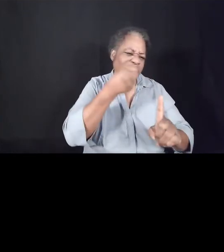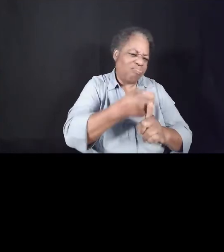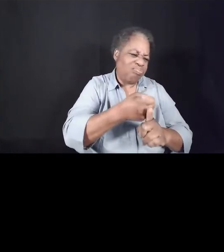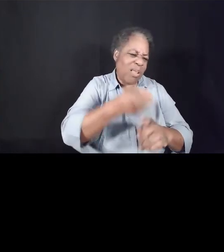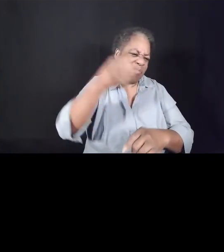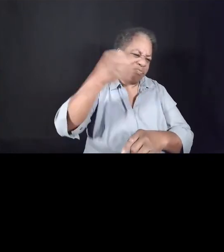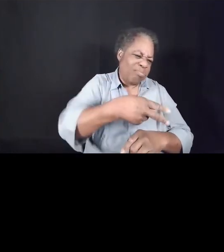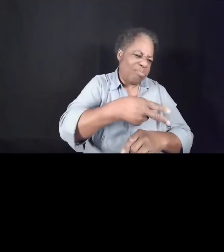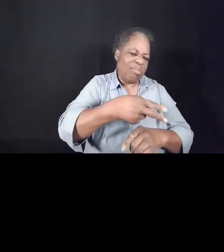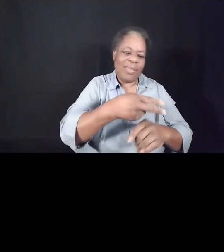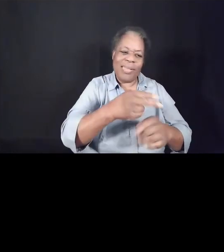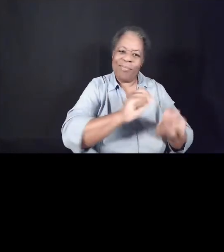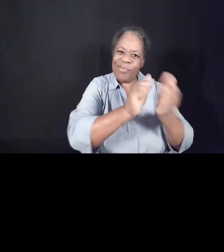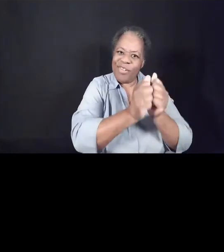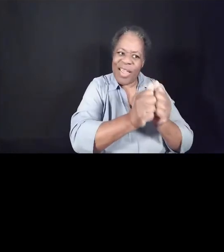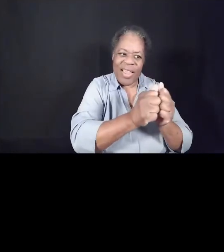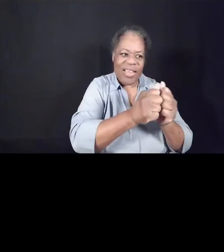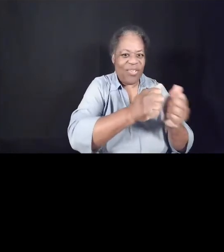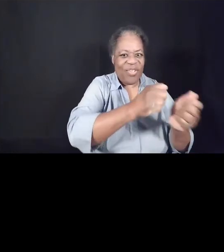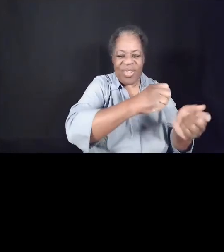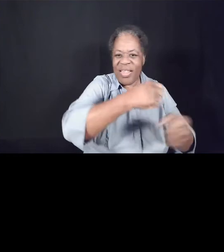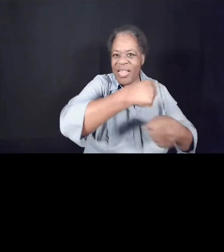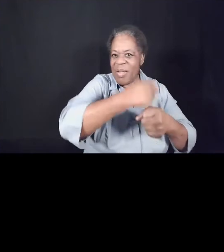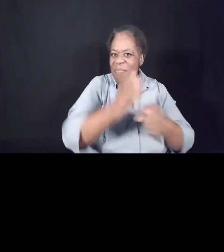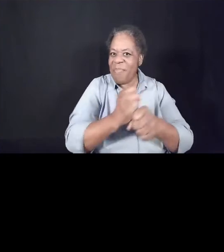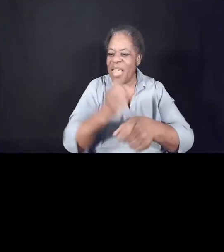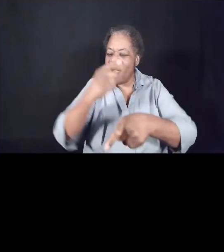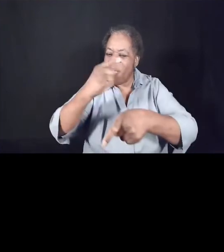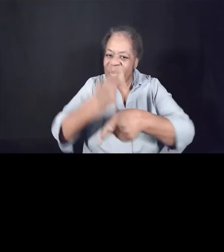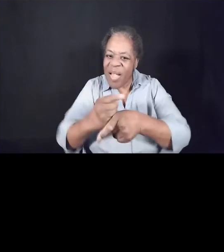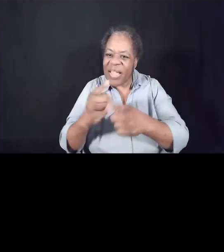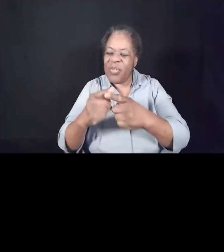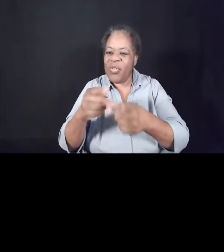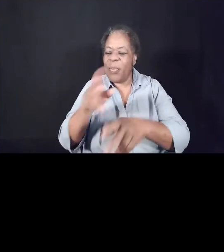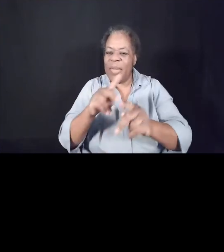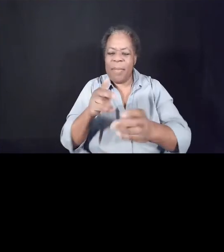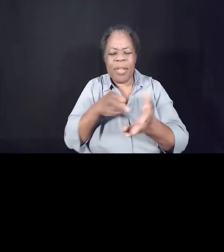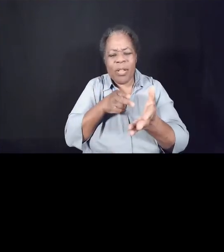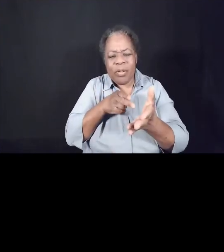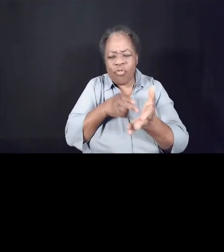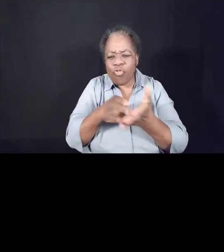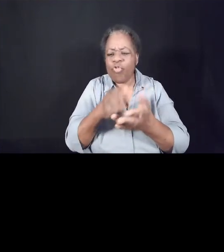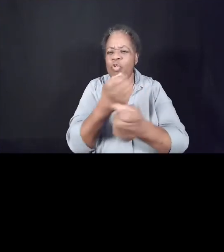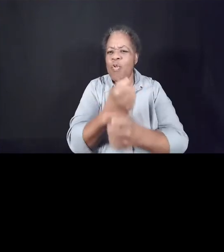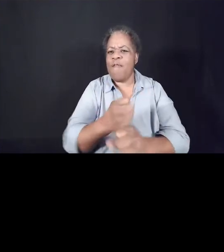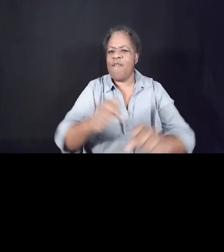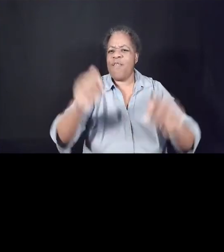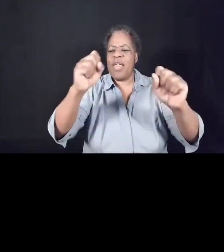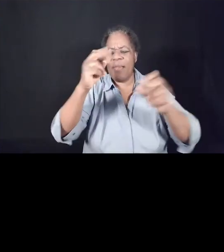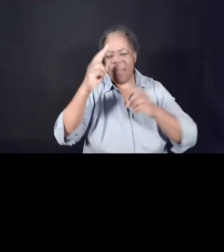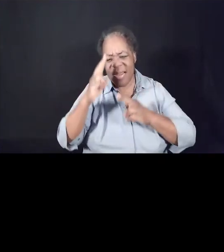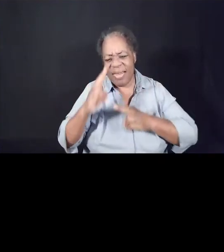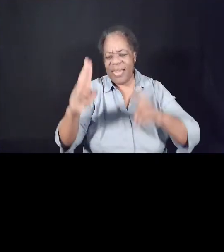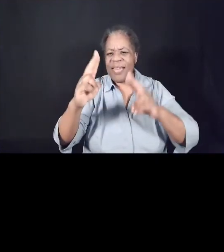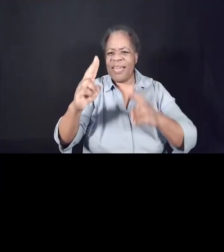and restore to people their true freedom and dignity as sons and daughters of God.